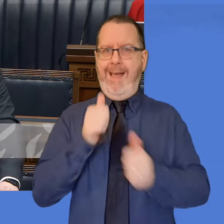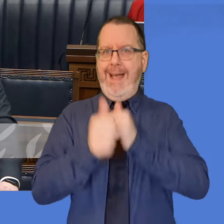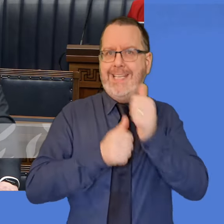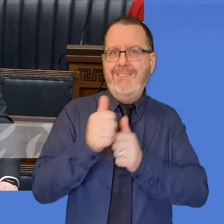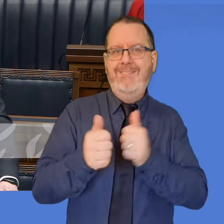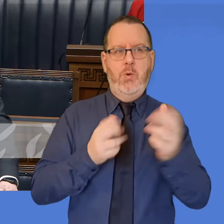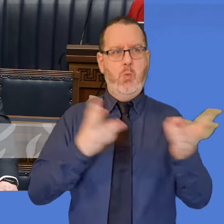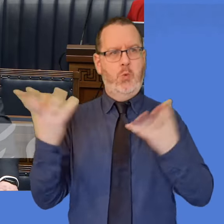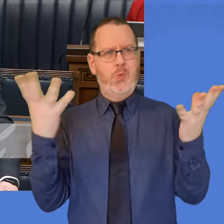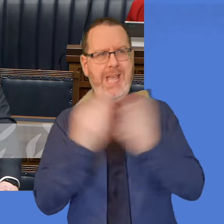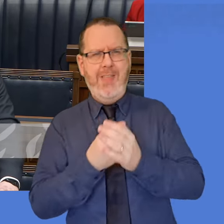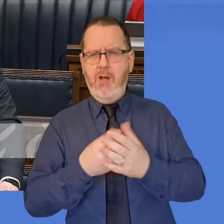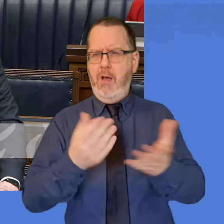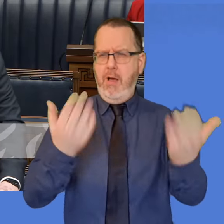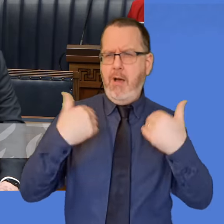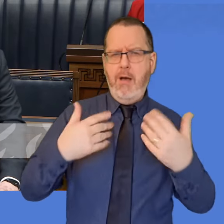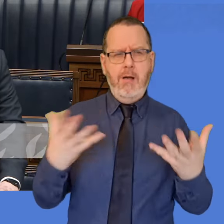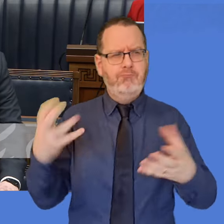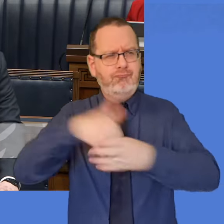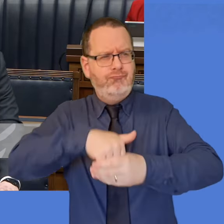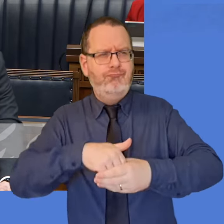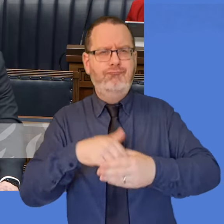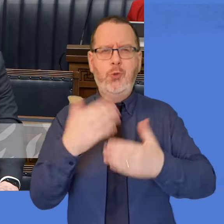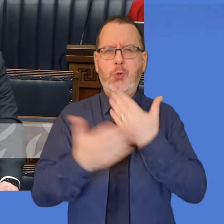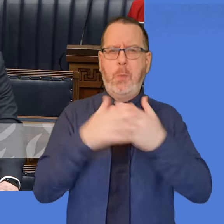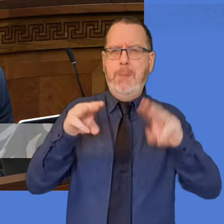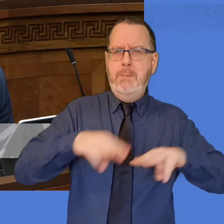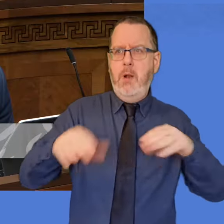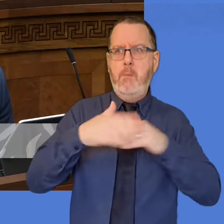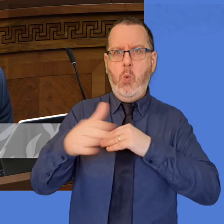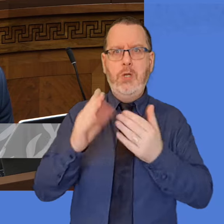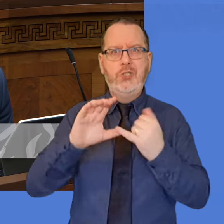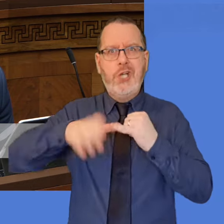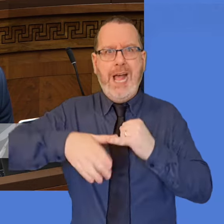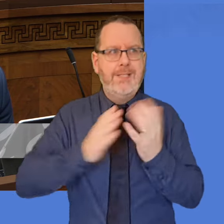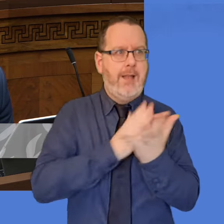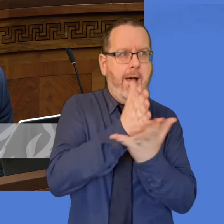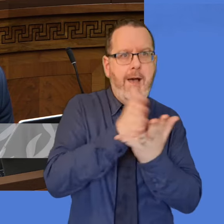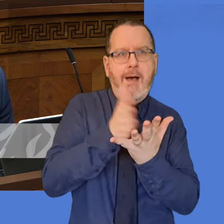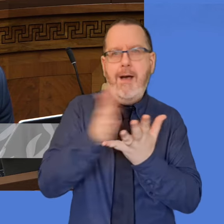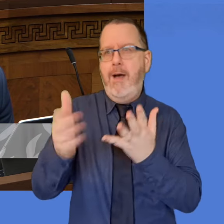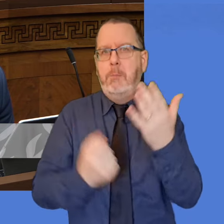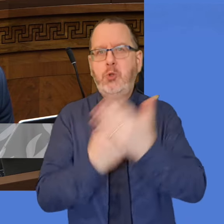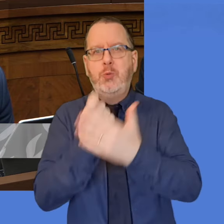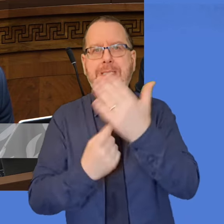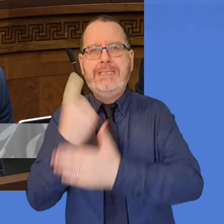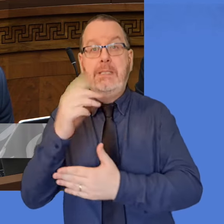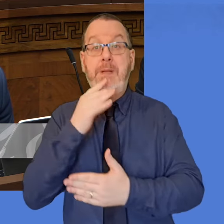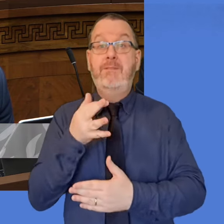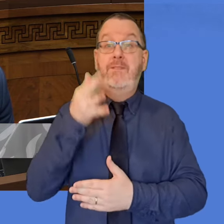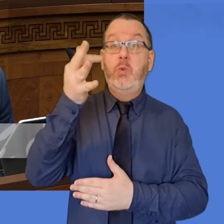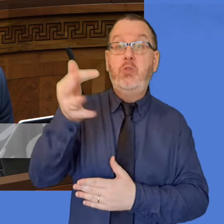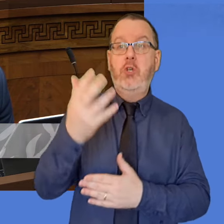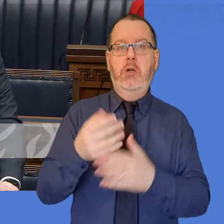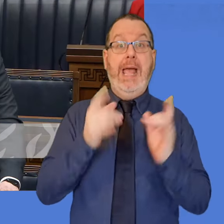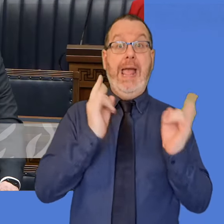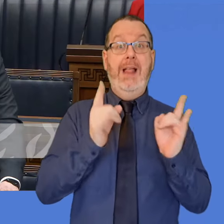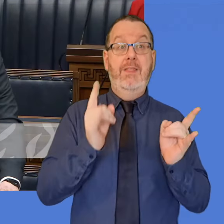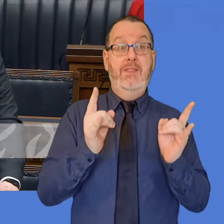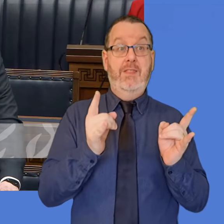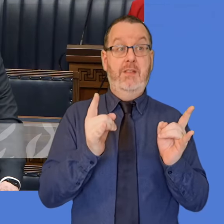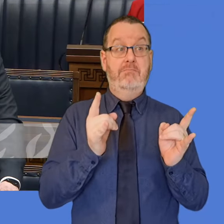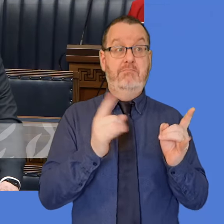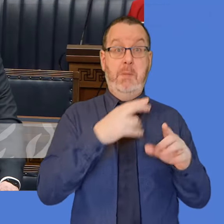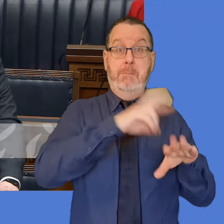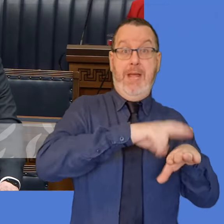off pressure in future years on the health system, on the justice system and on other departments that are short of money. This is a